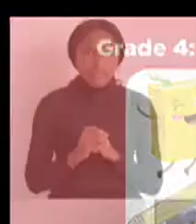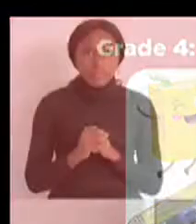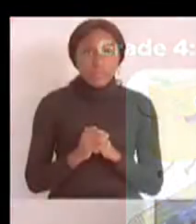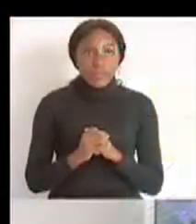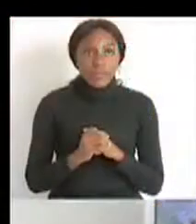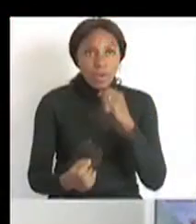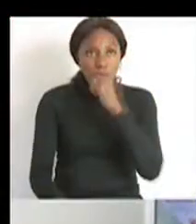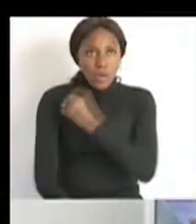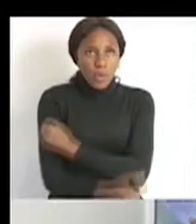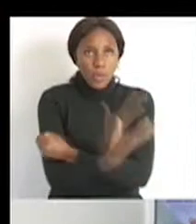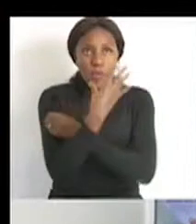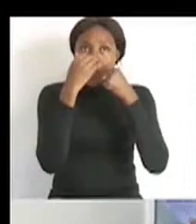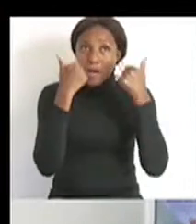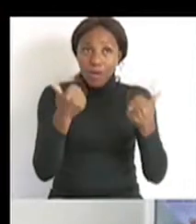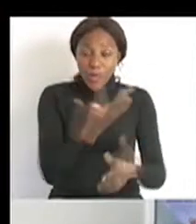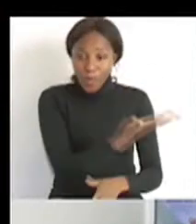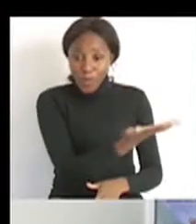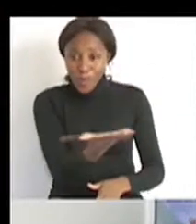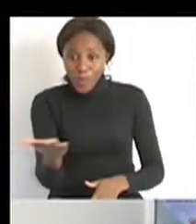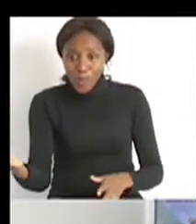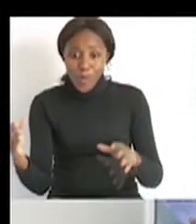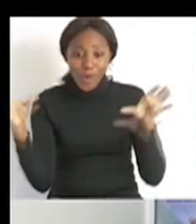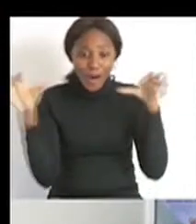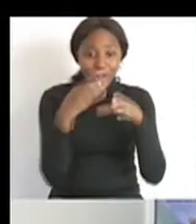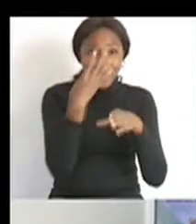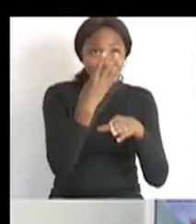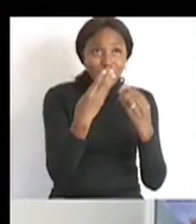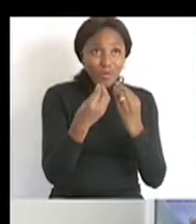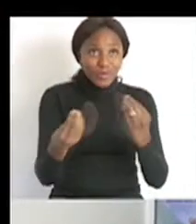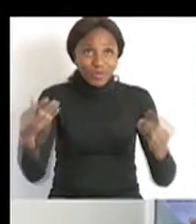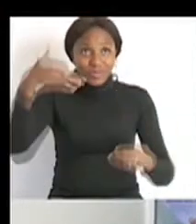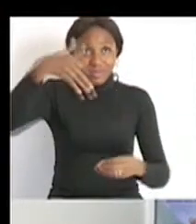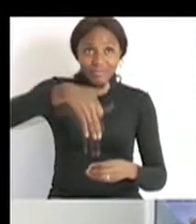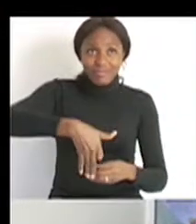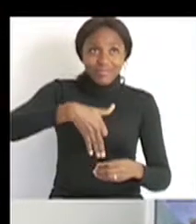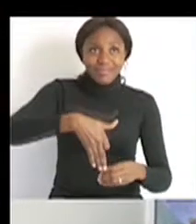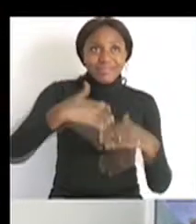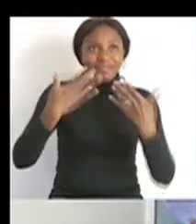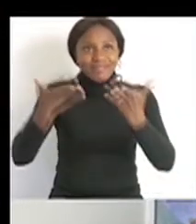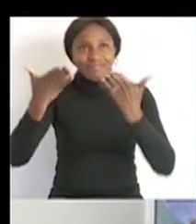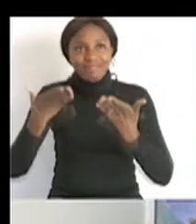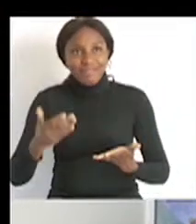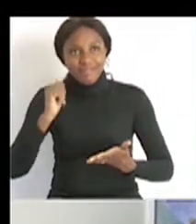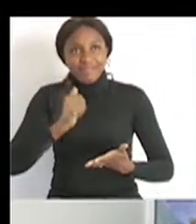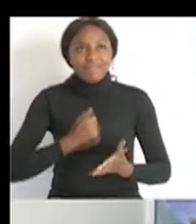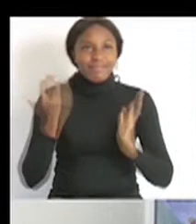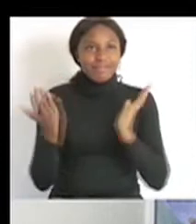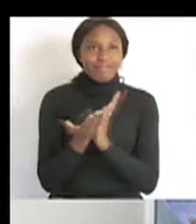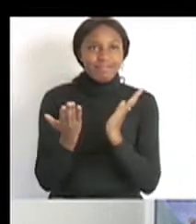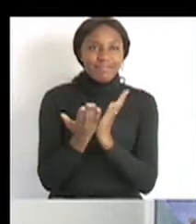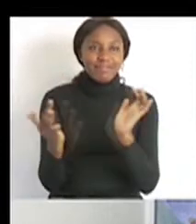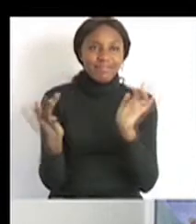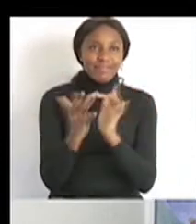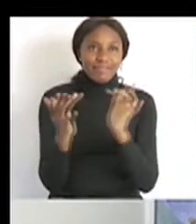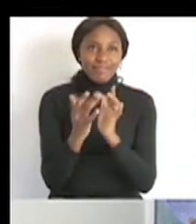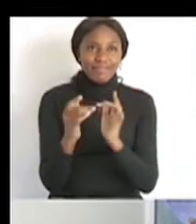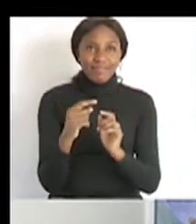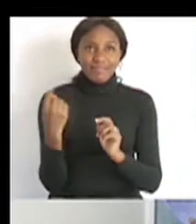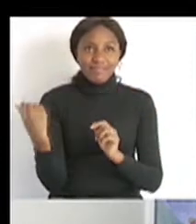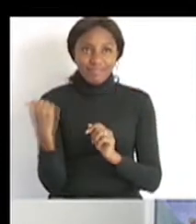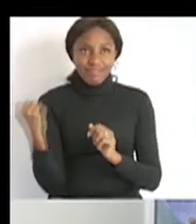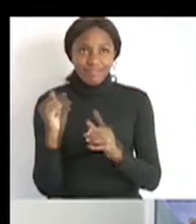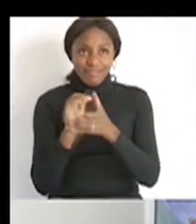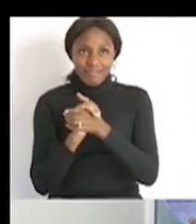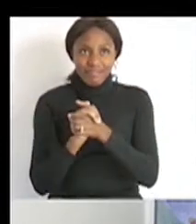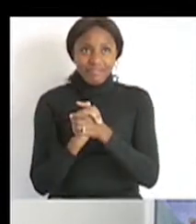Good morning to all the grade 4 learners all across Namibia. Welcome to MyZone Online School. This is Chanel and I